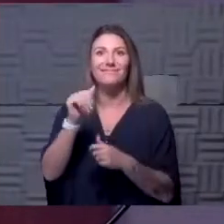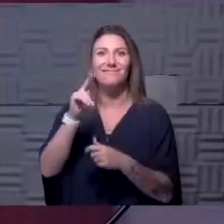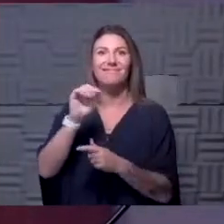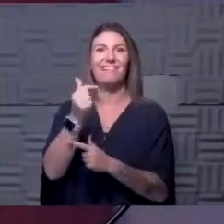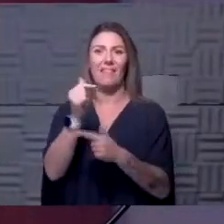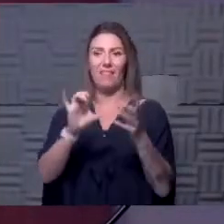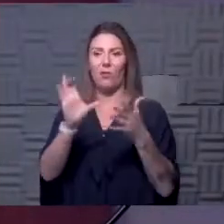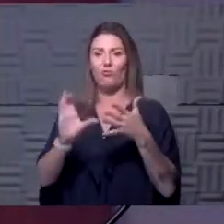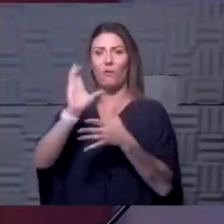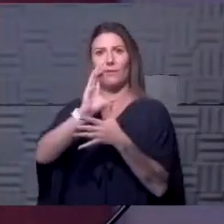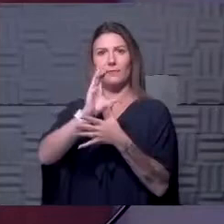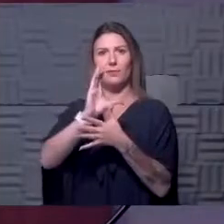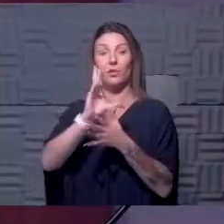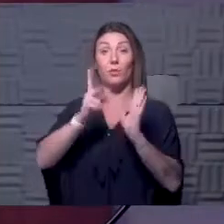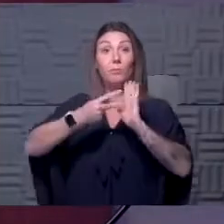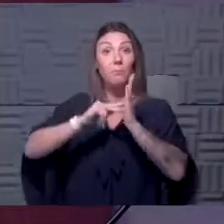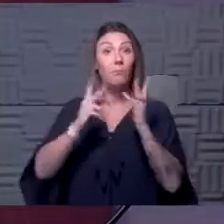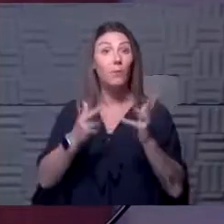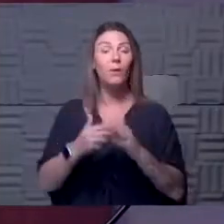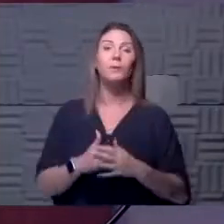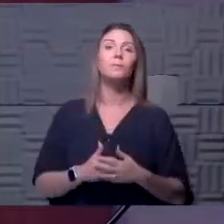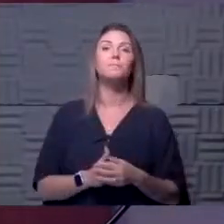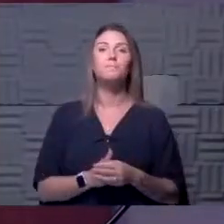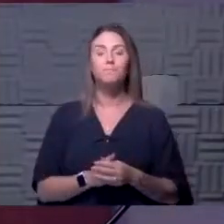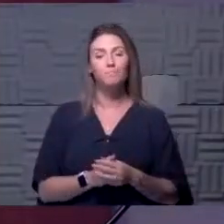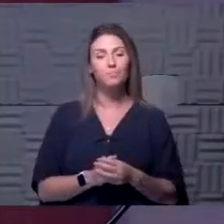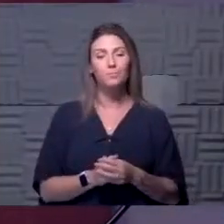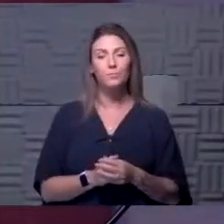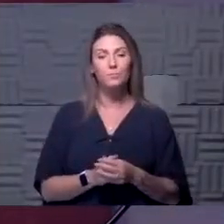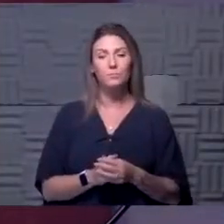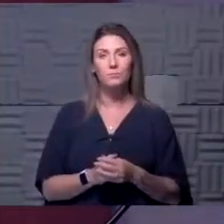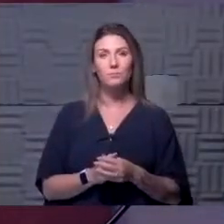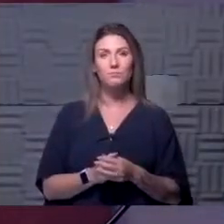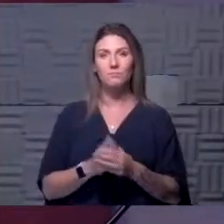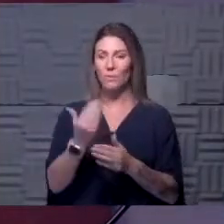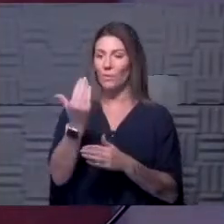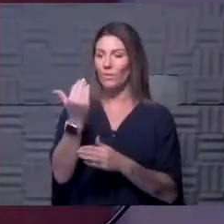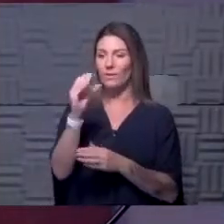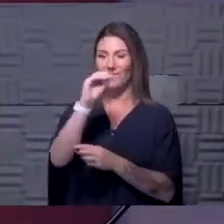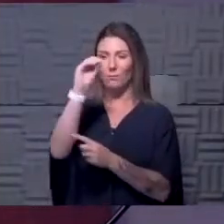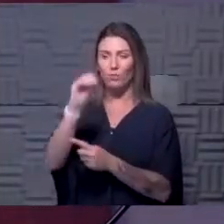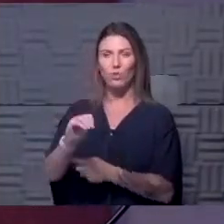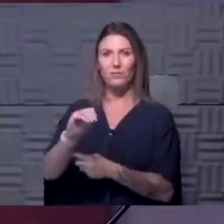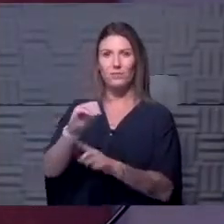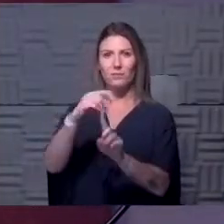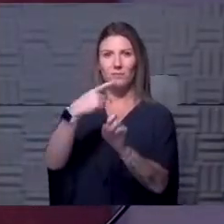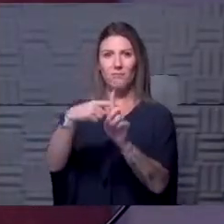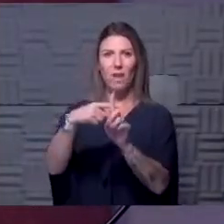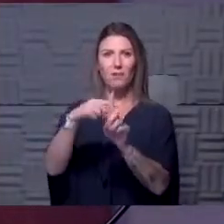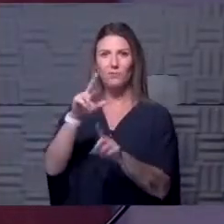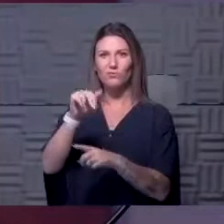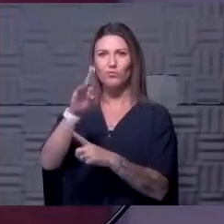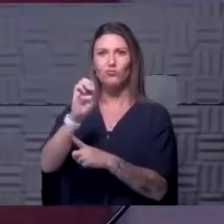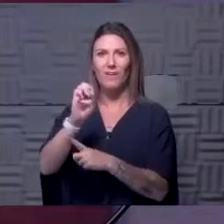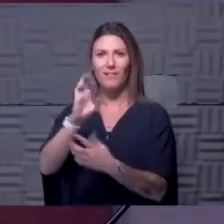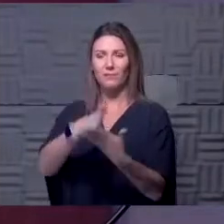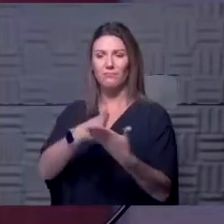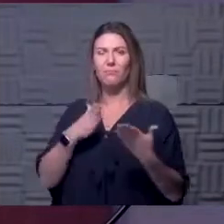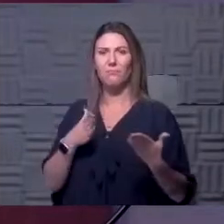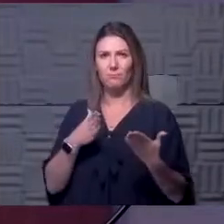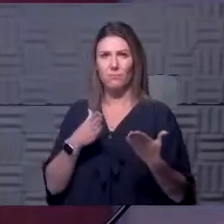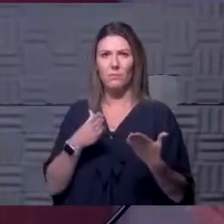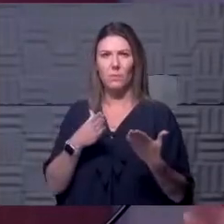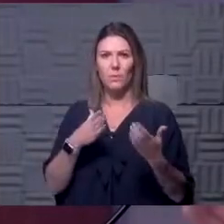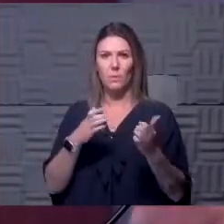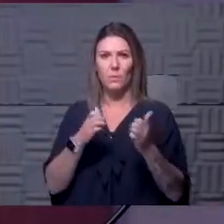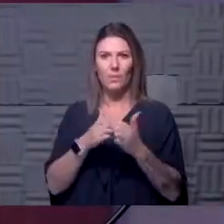meaning a 15% positivity rate cutoff, for example, as a